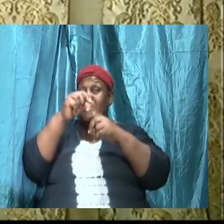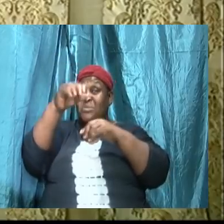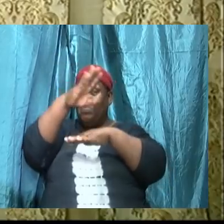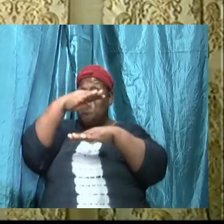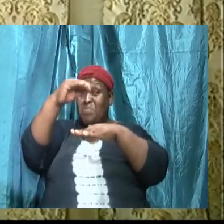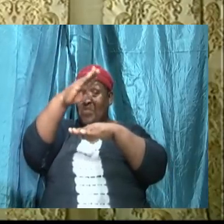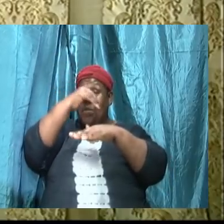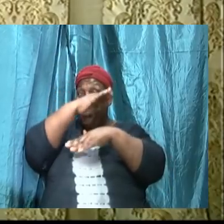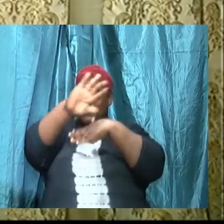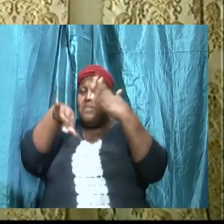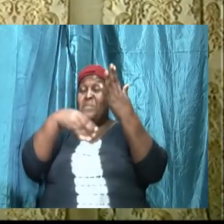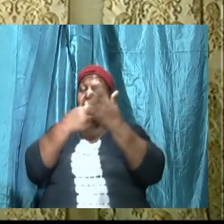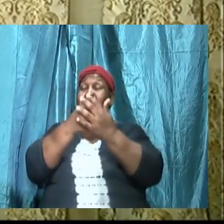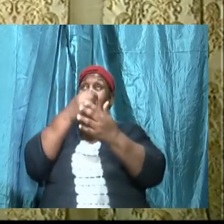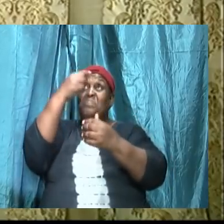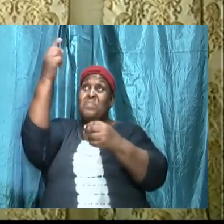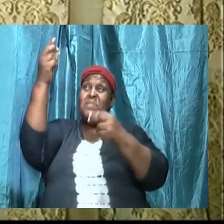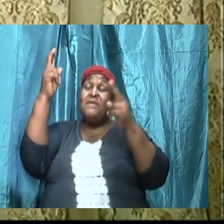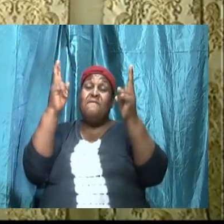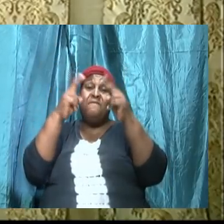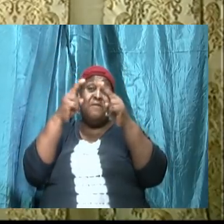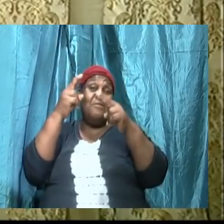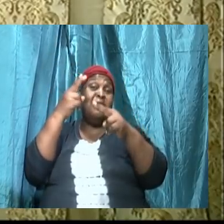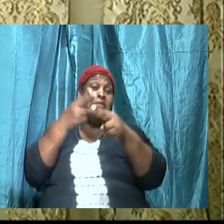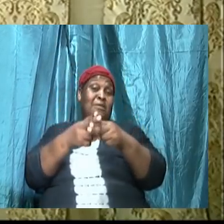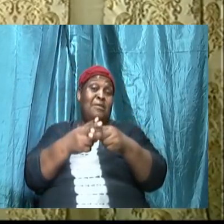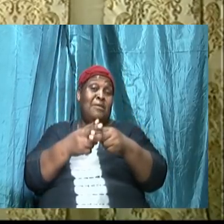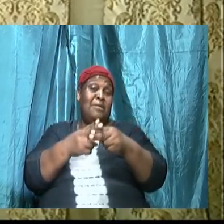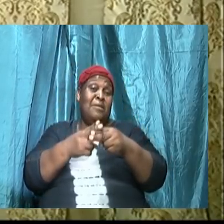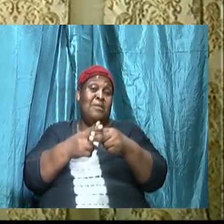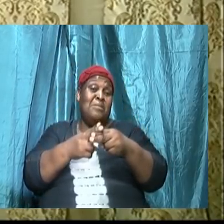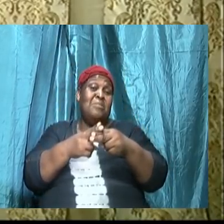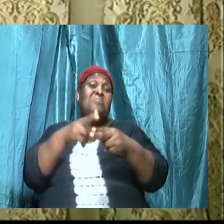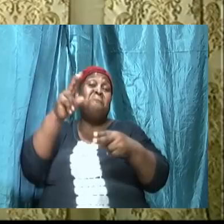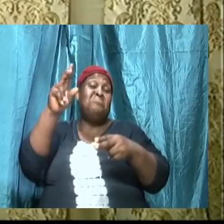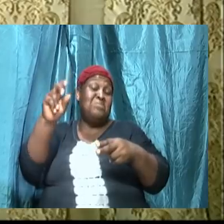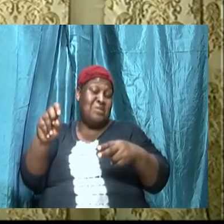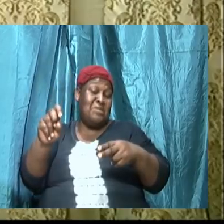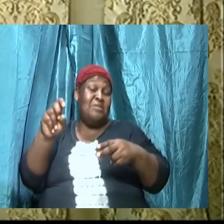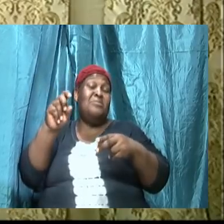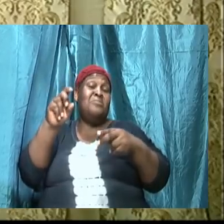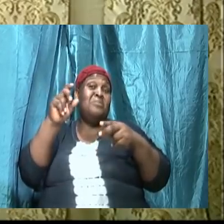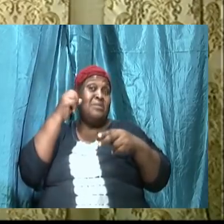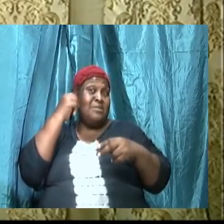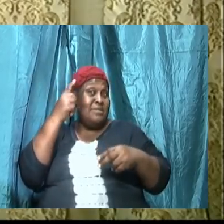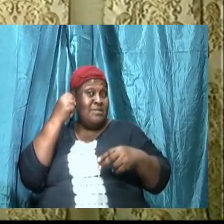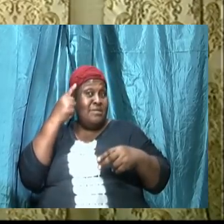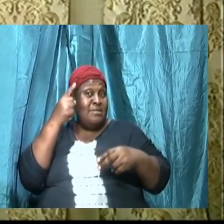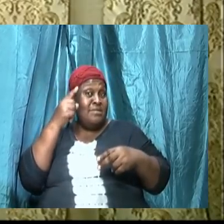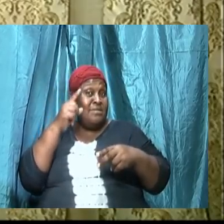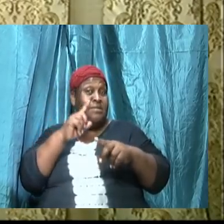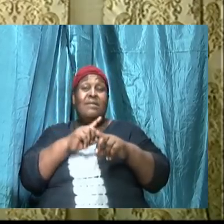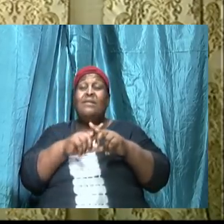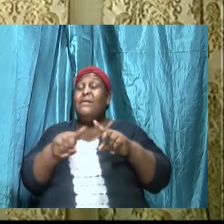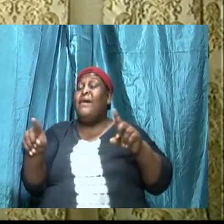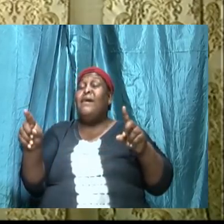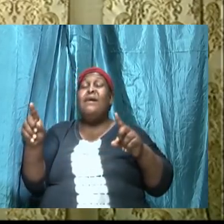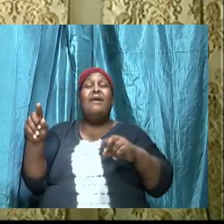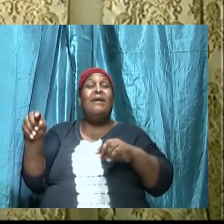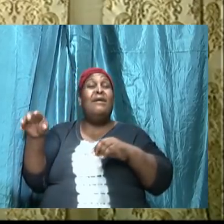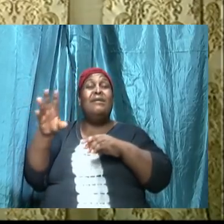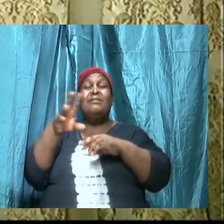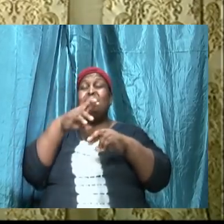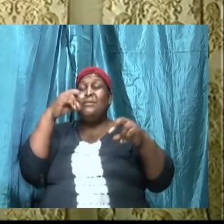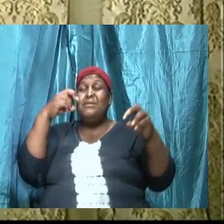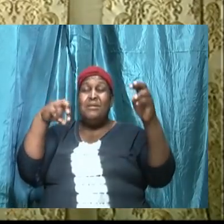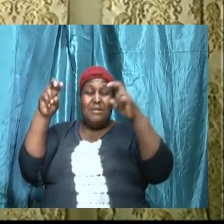all his very name. We need to understand, I cannot overemphasize, we cannot